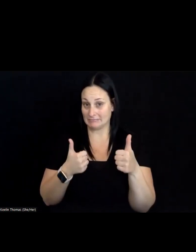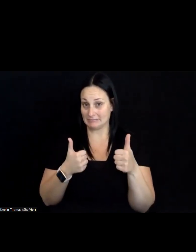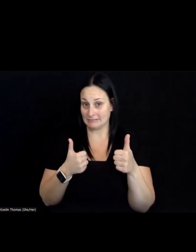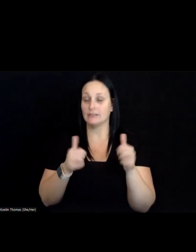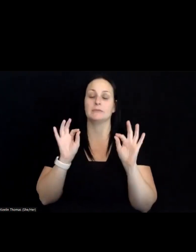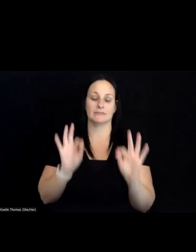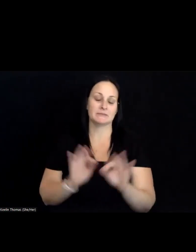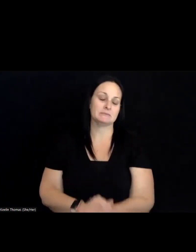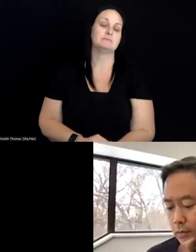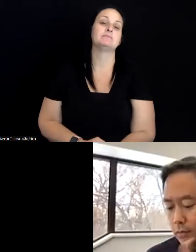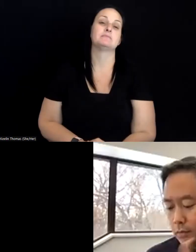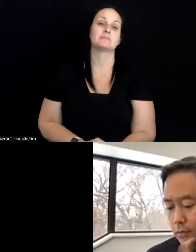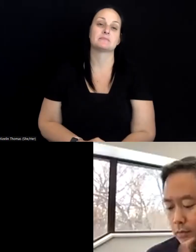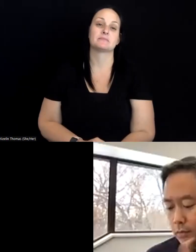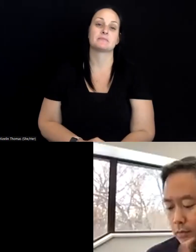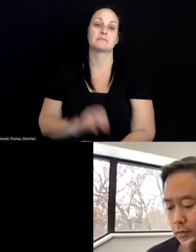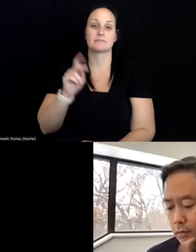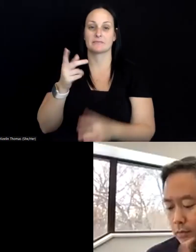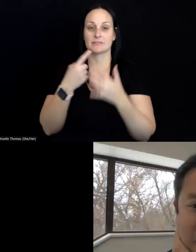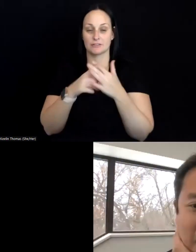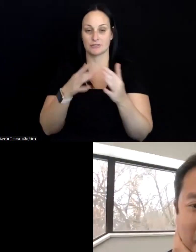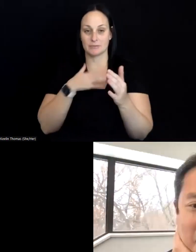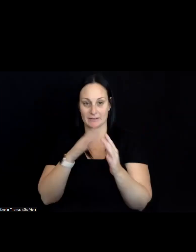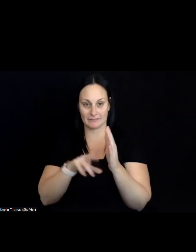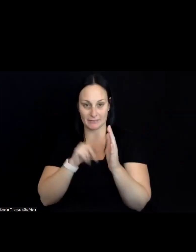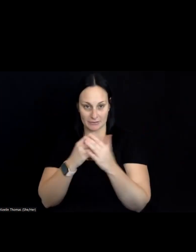Oh, perfect. All right. I'm going to start my video now.